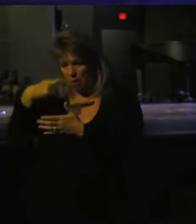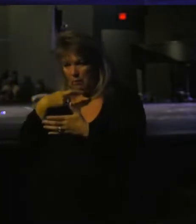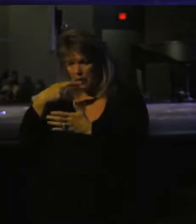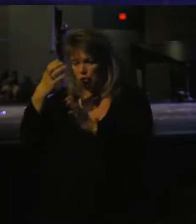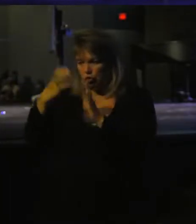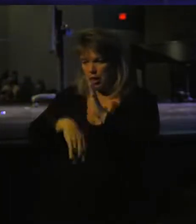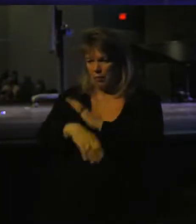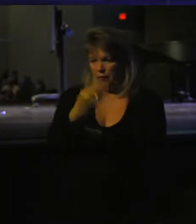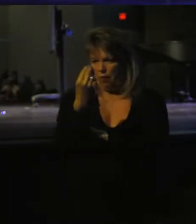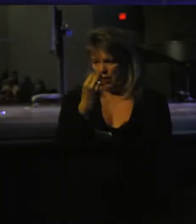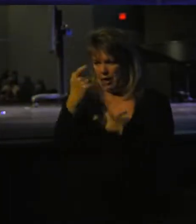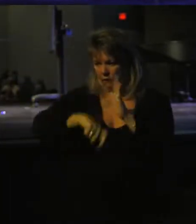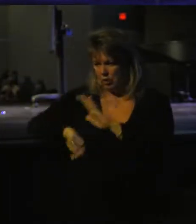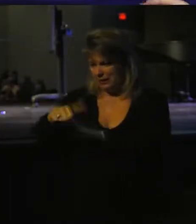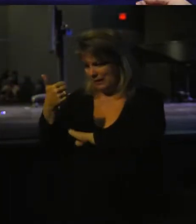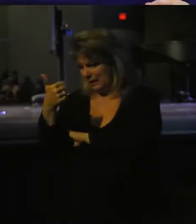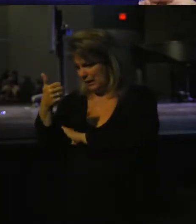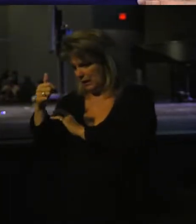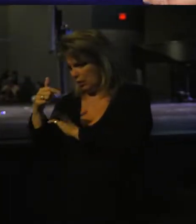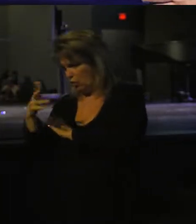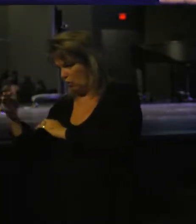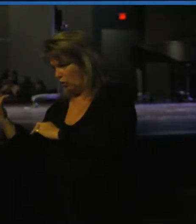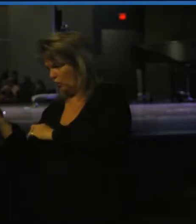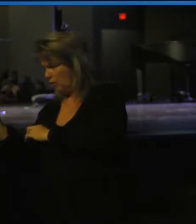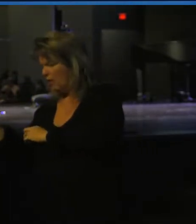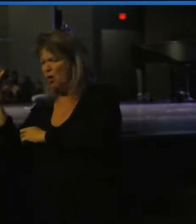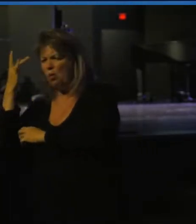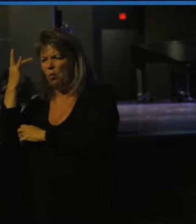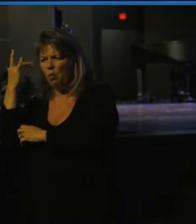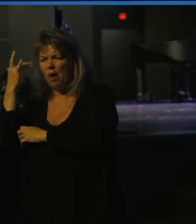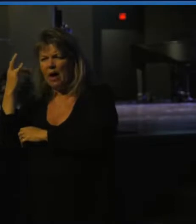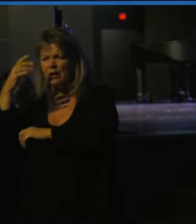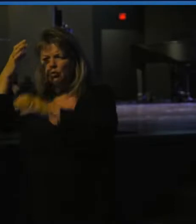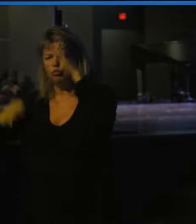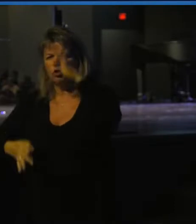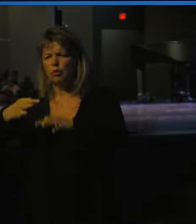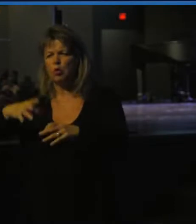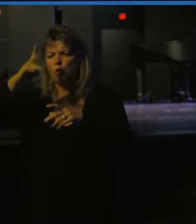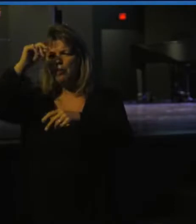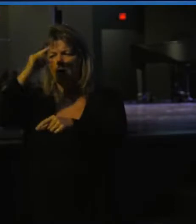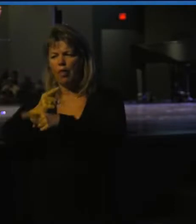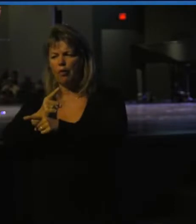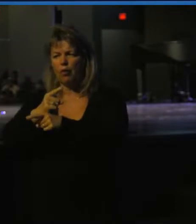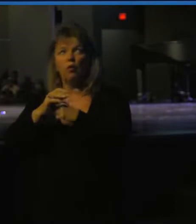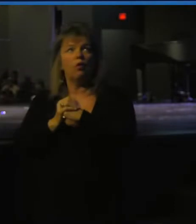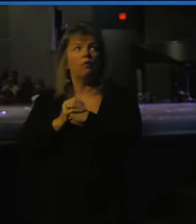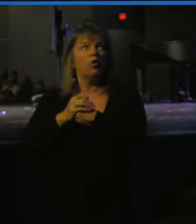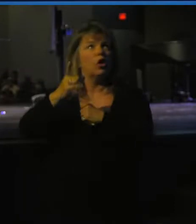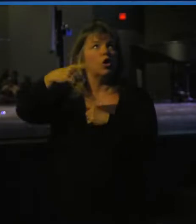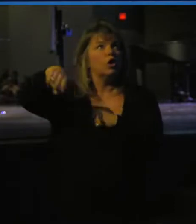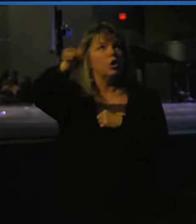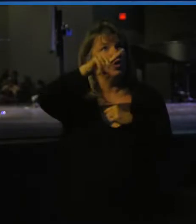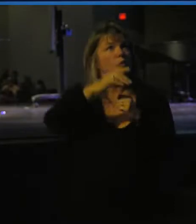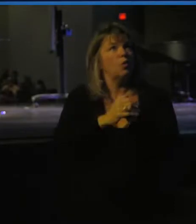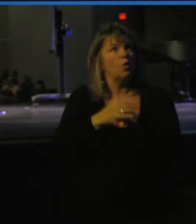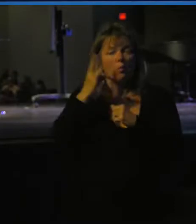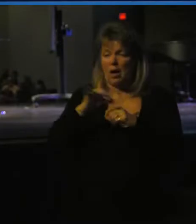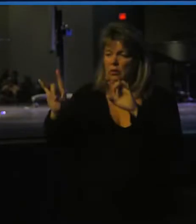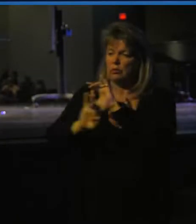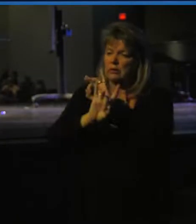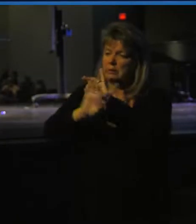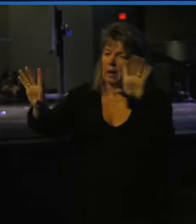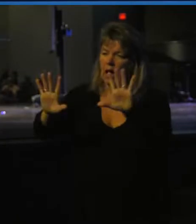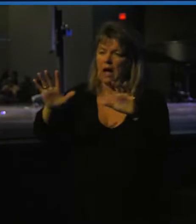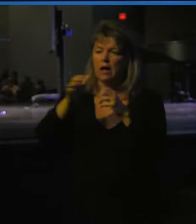14, verse 10 through 12. says, why do you pass judgment on your brother? Or you, why do you despise your brother?